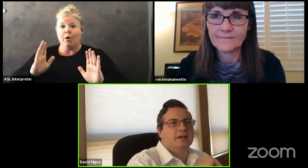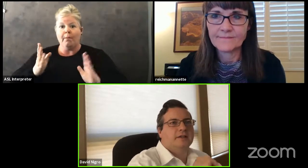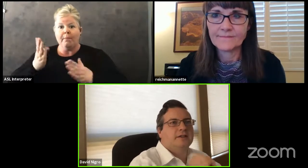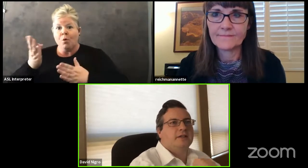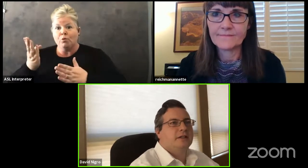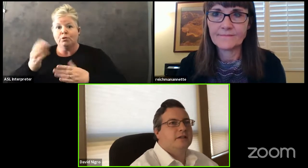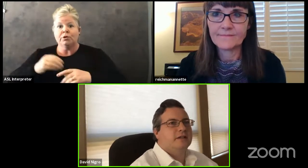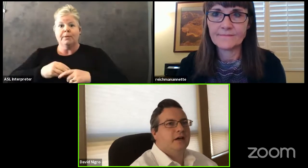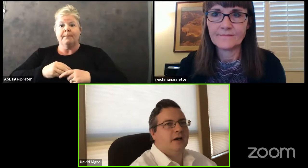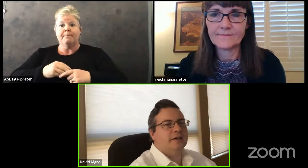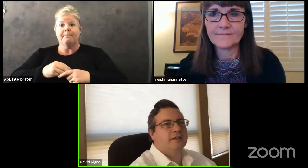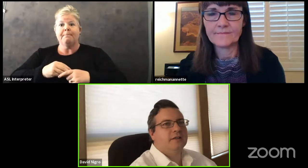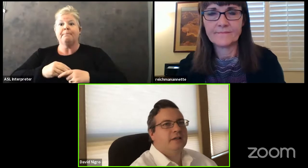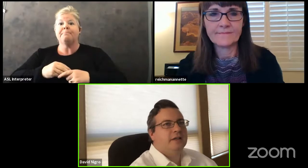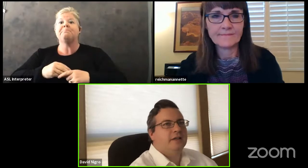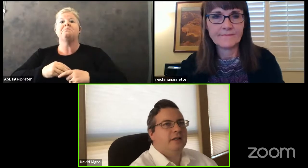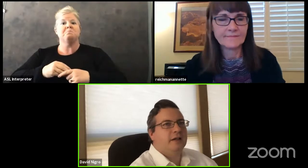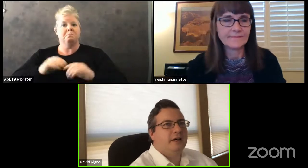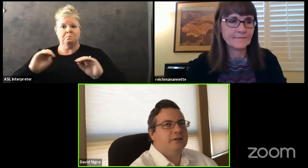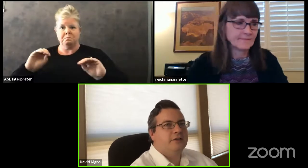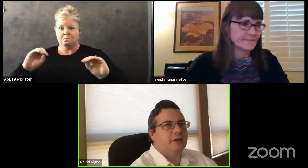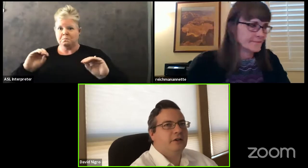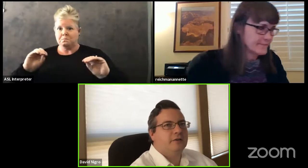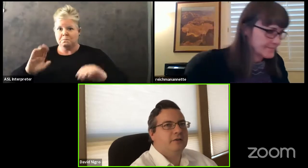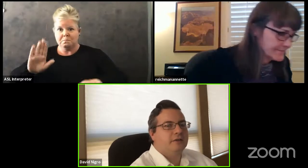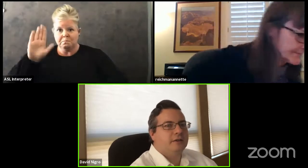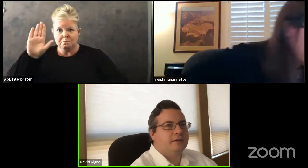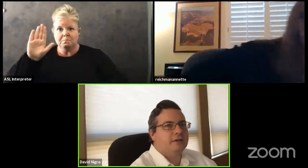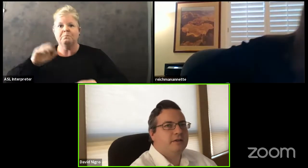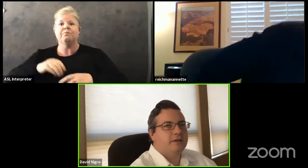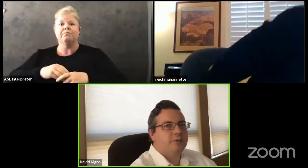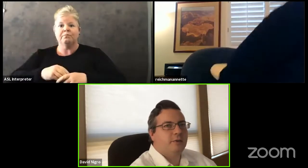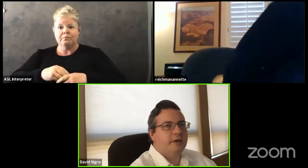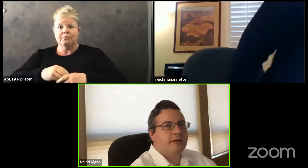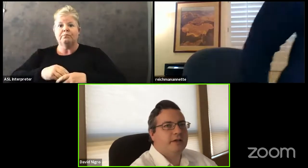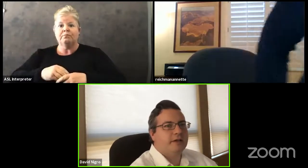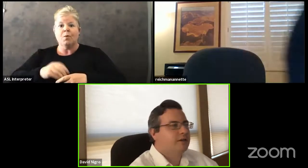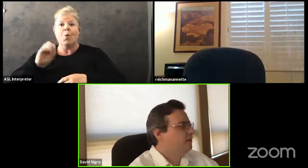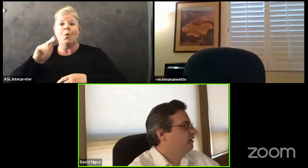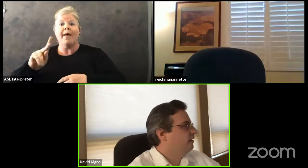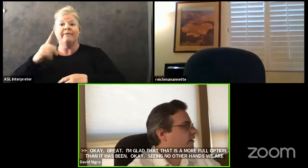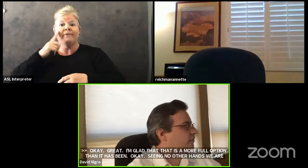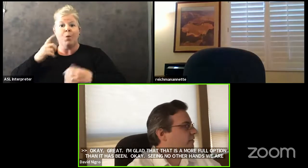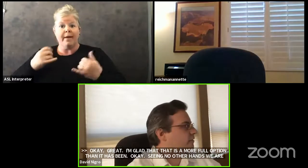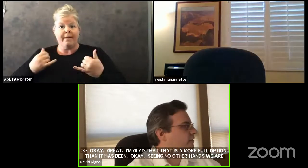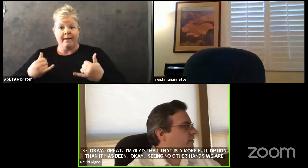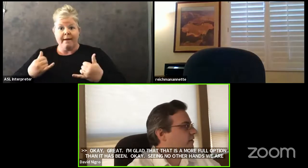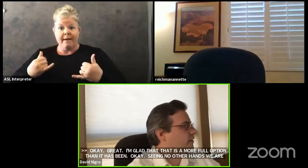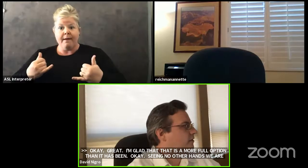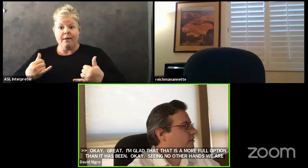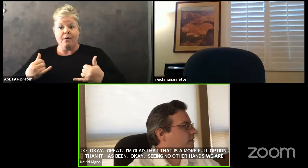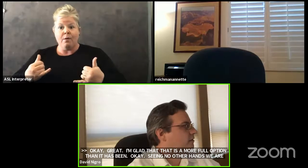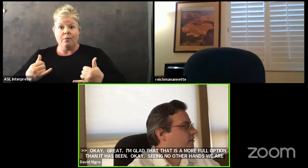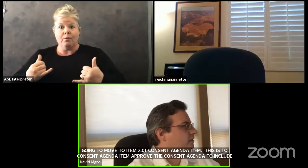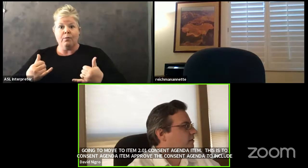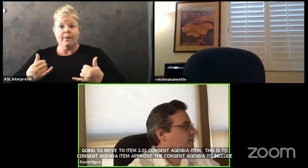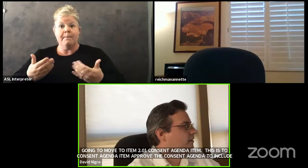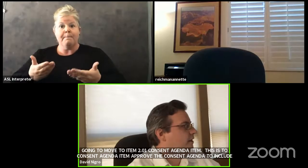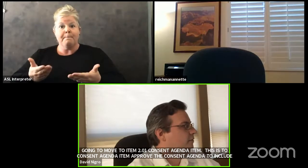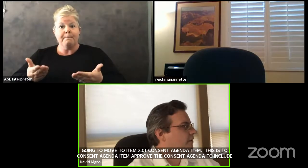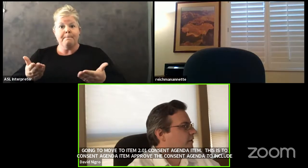And I see none. So at this point, if there is